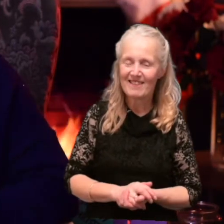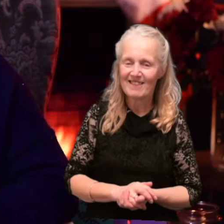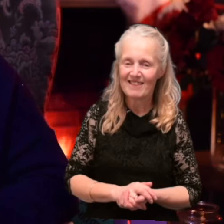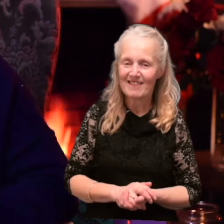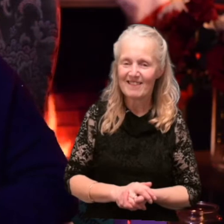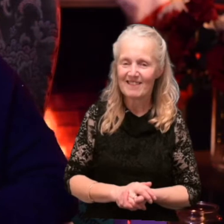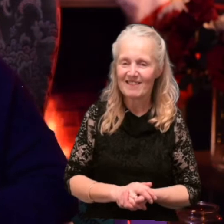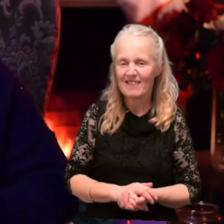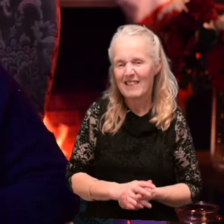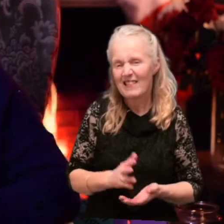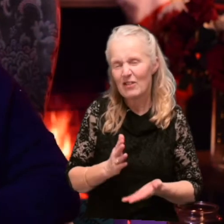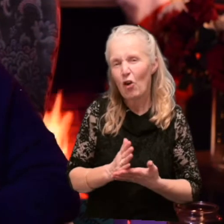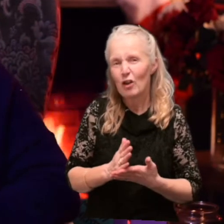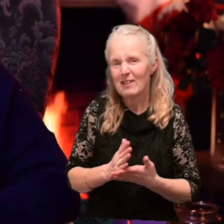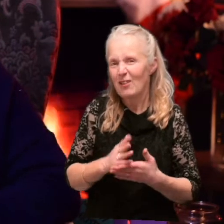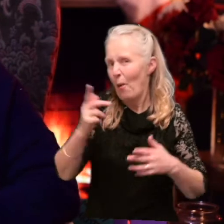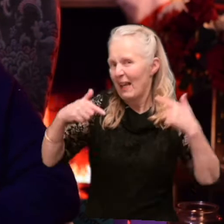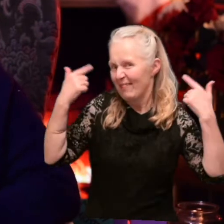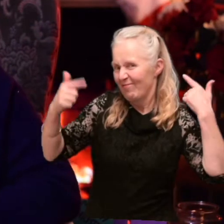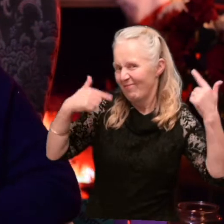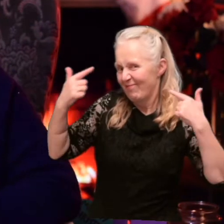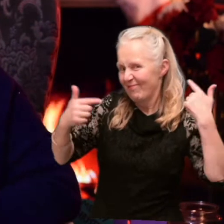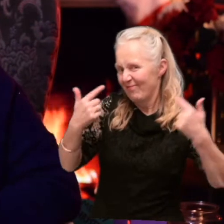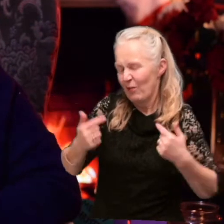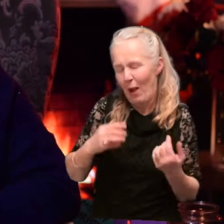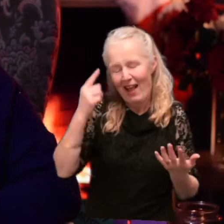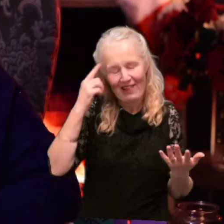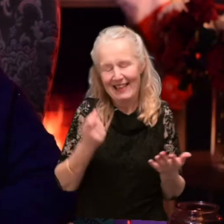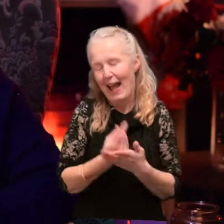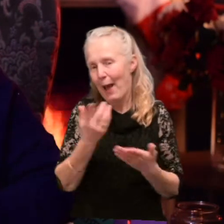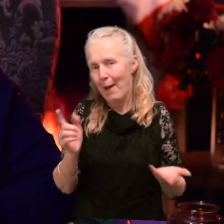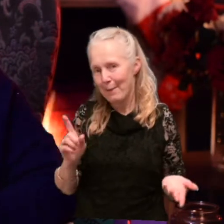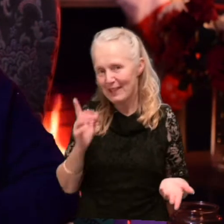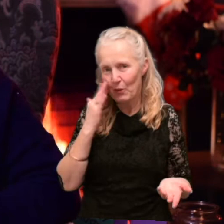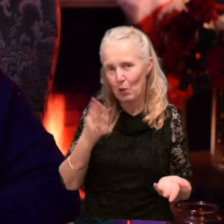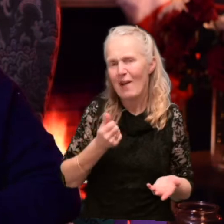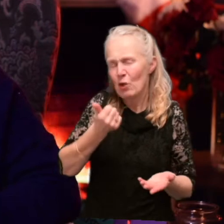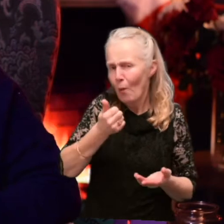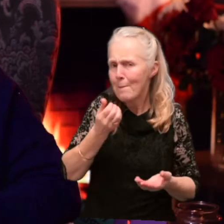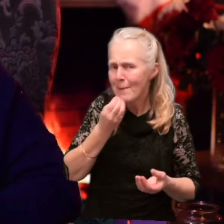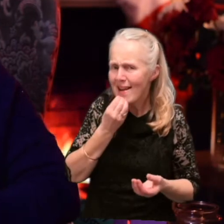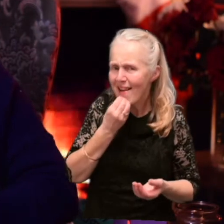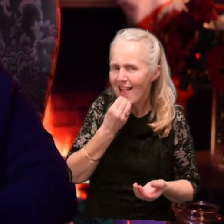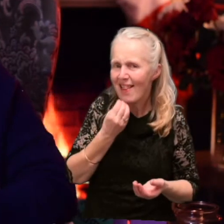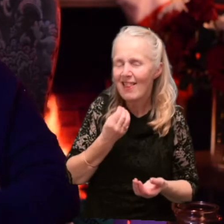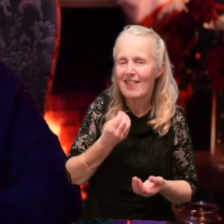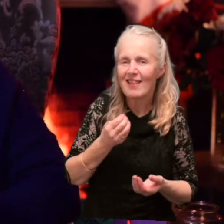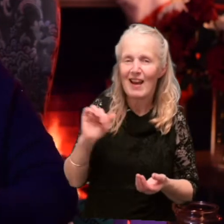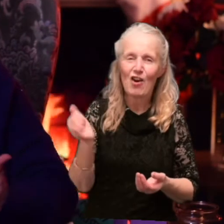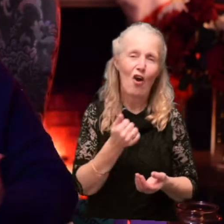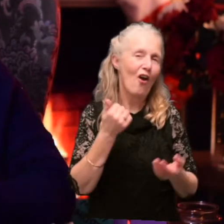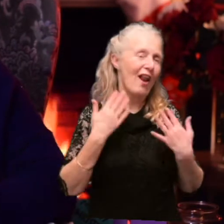Of course, it got a bit rowdy. Well, think that's what happens when you have a good meal. And you're all wearing